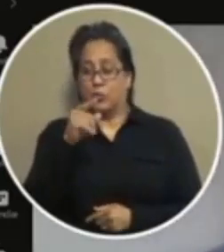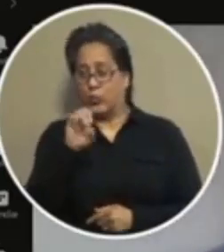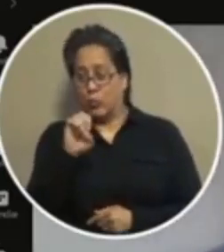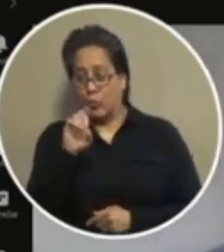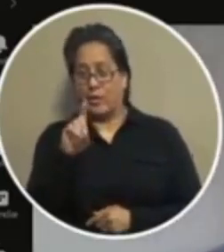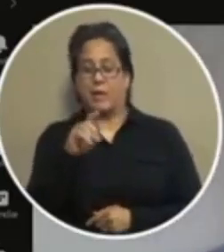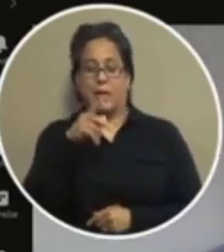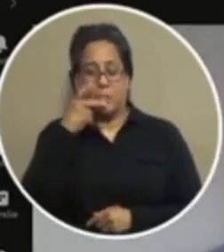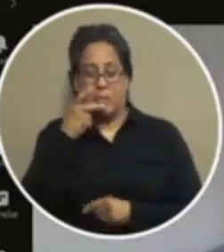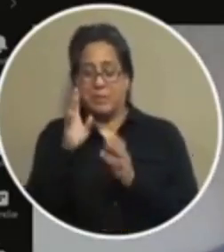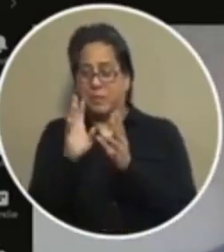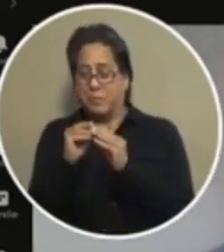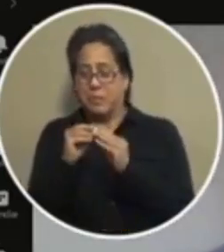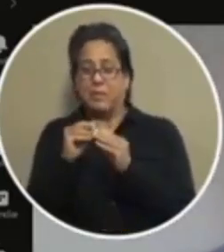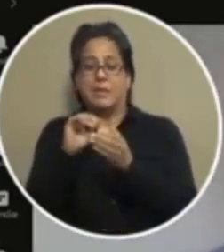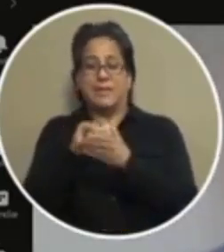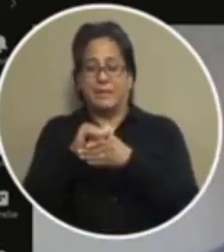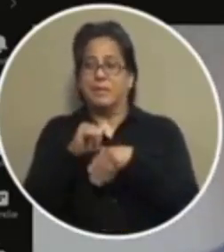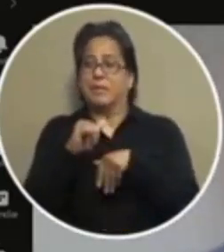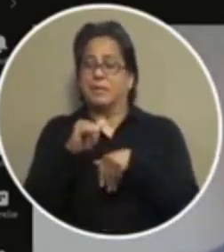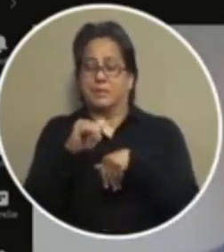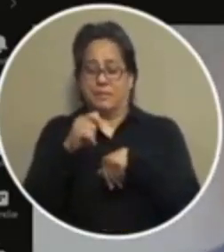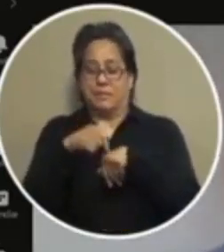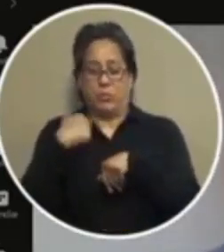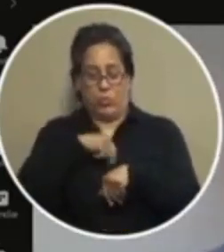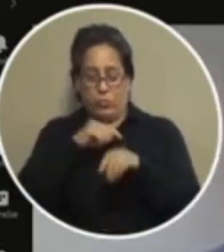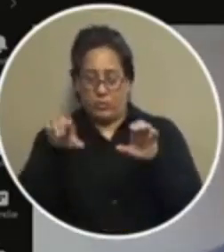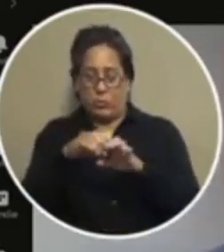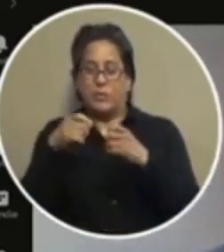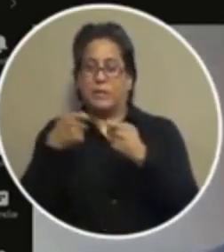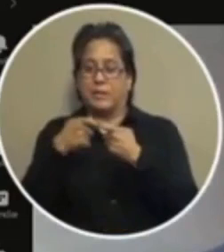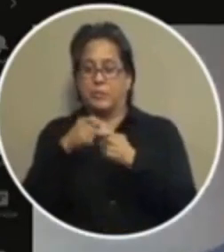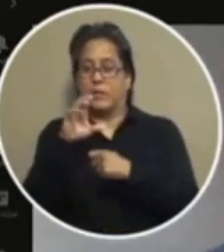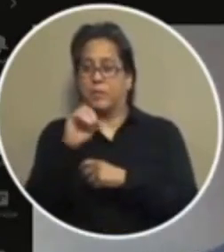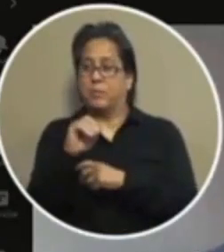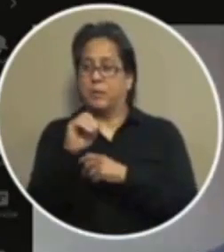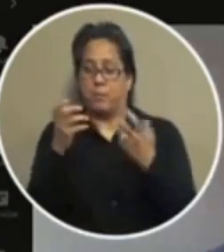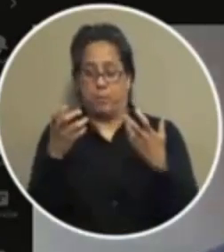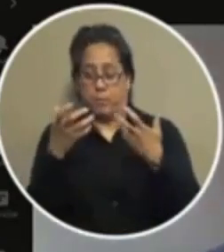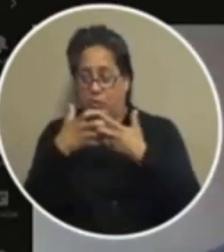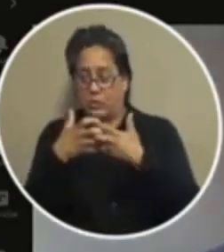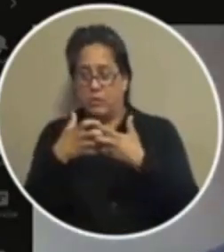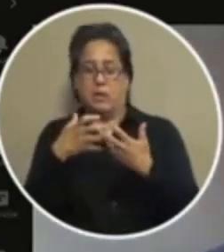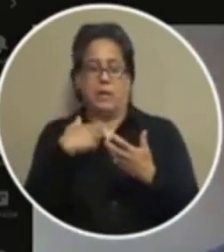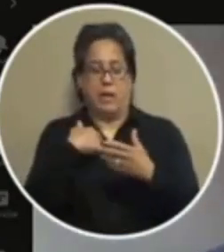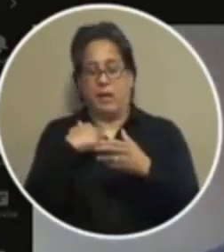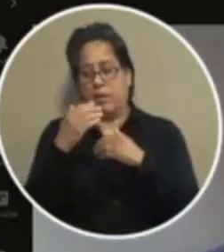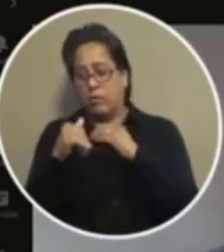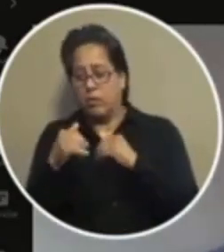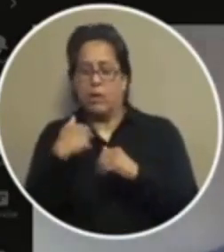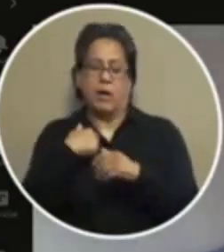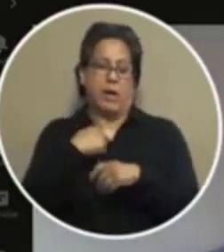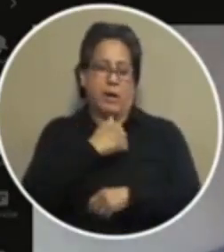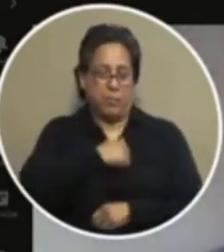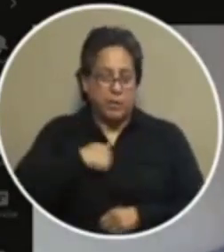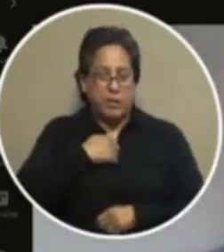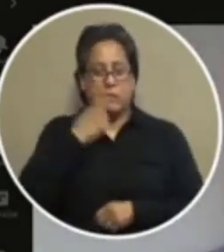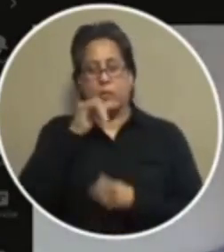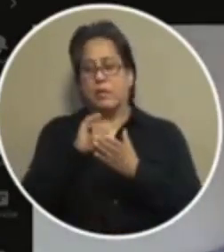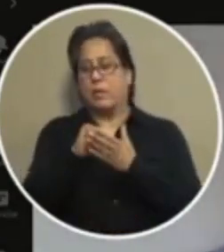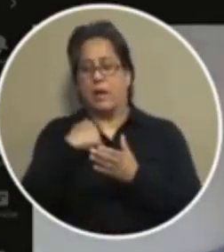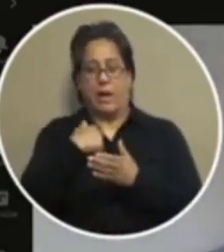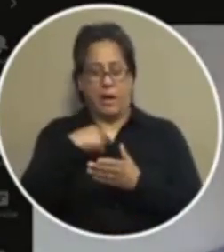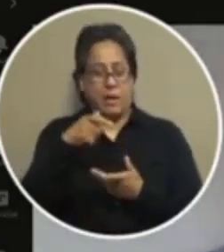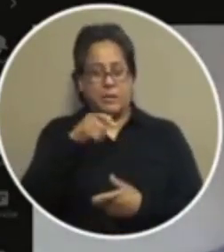public meeting at the time that we were doing the the electric company merger and i was called on it i apologized for it i